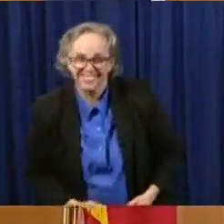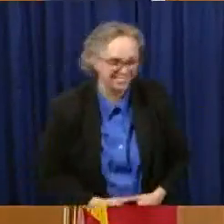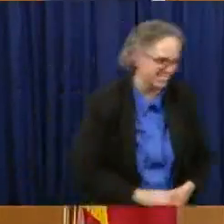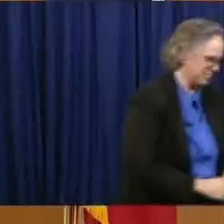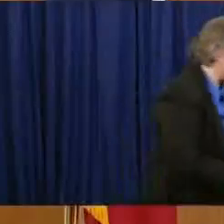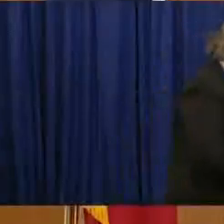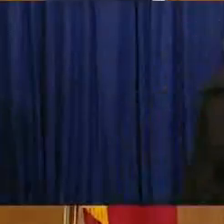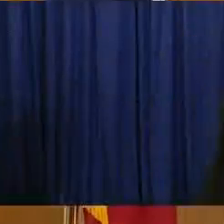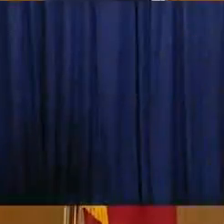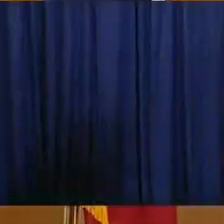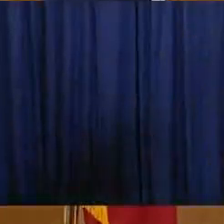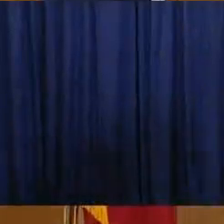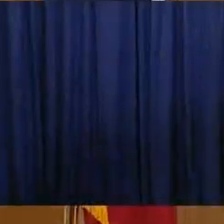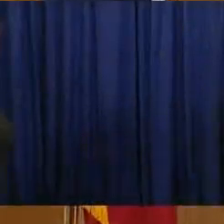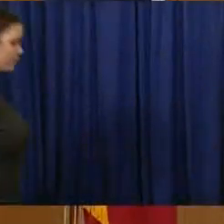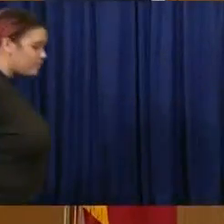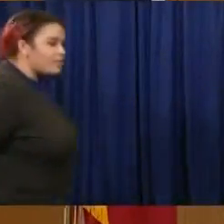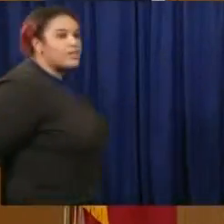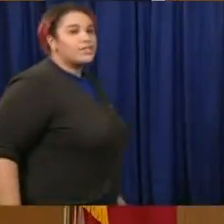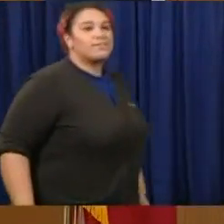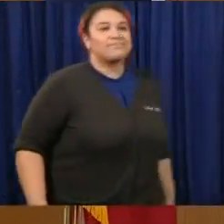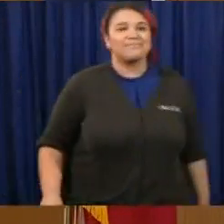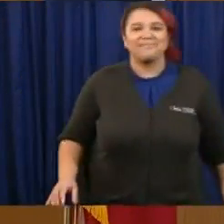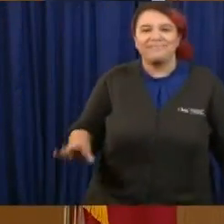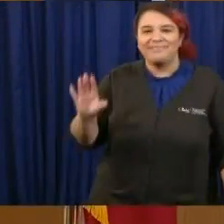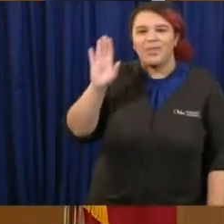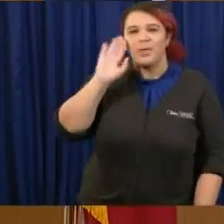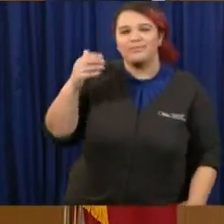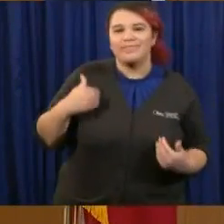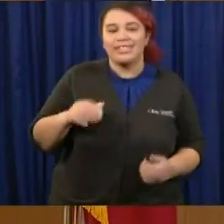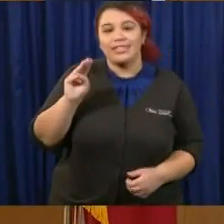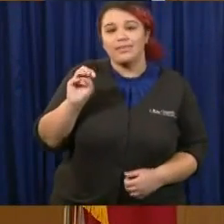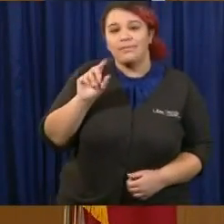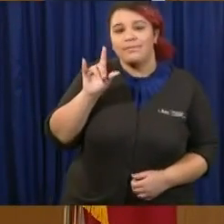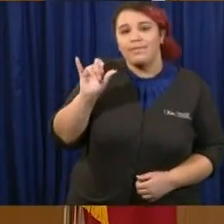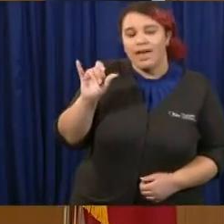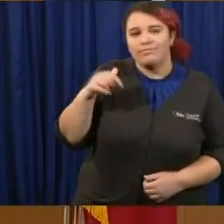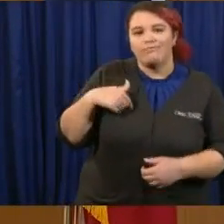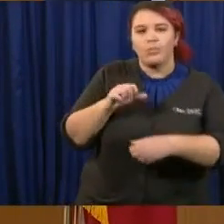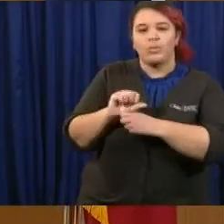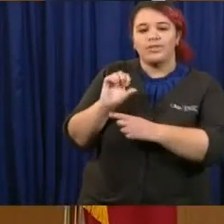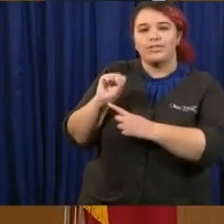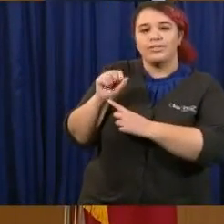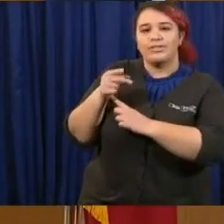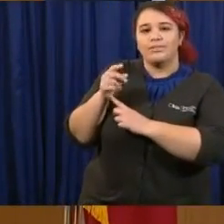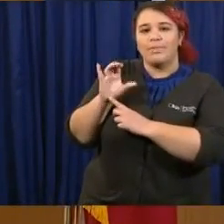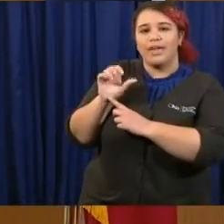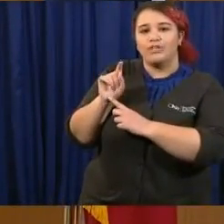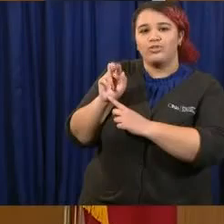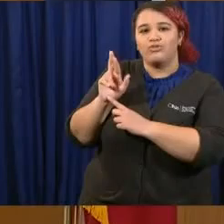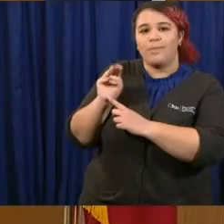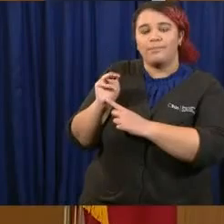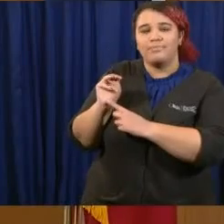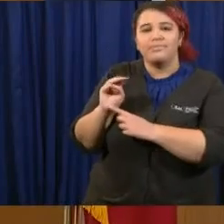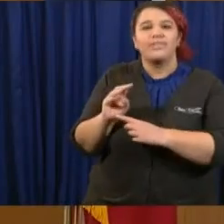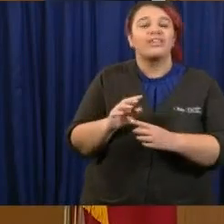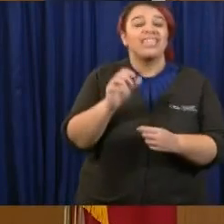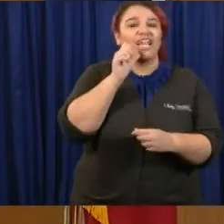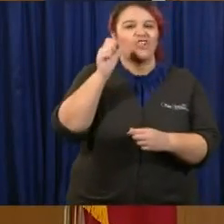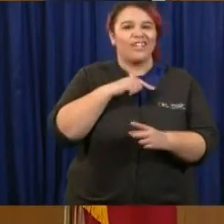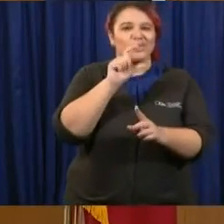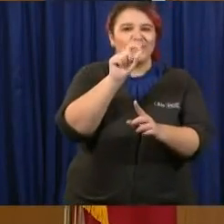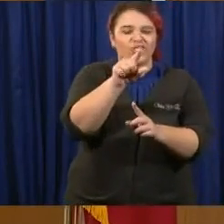Hi, this is Molly Martinez with Spectrum News. Dr. Acton, thank you very much for expounding on my question yesterday about how to talk to kids. I appreciate that.